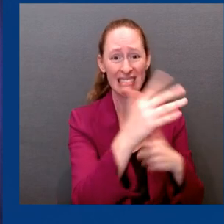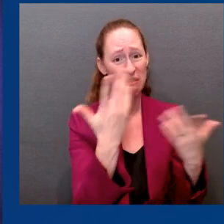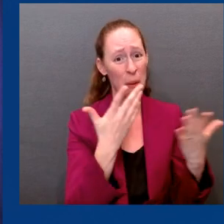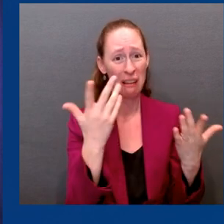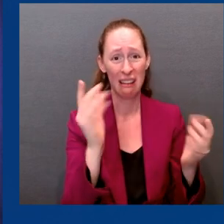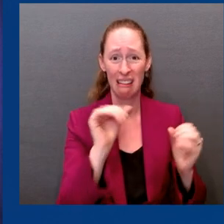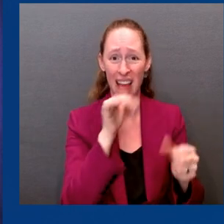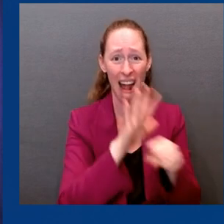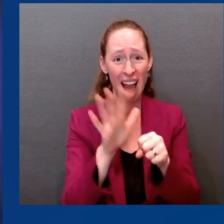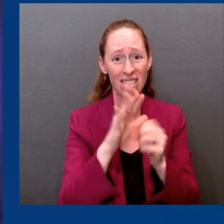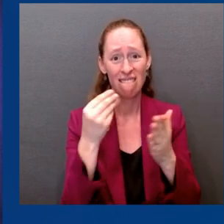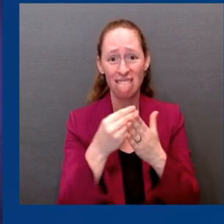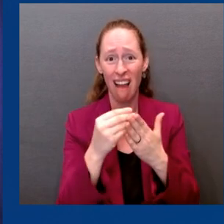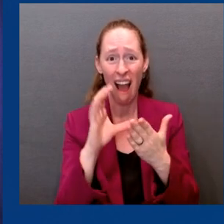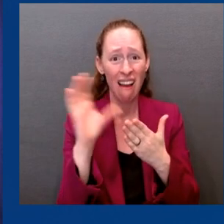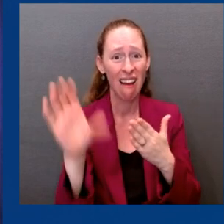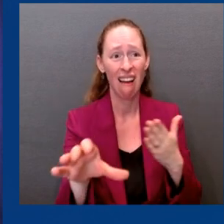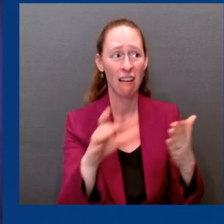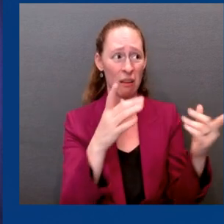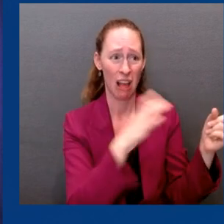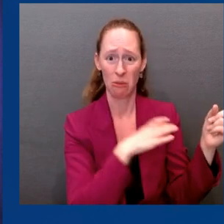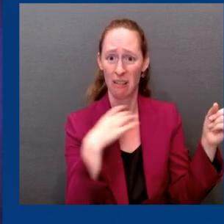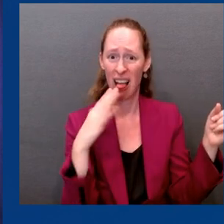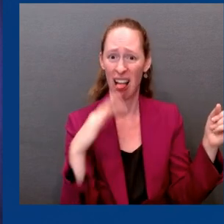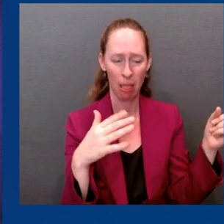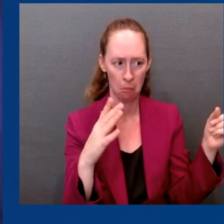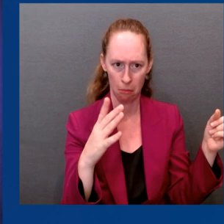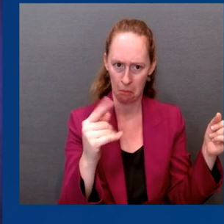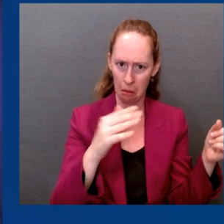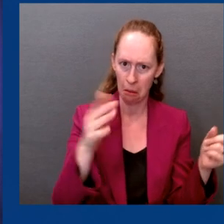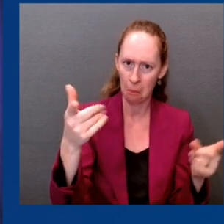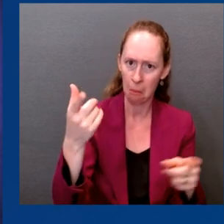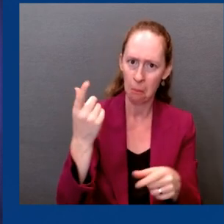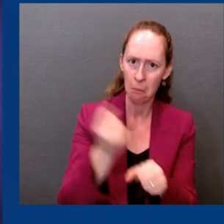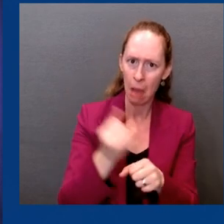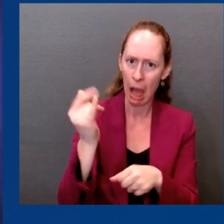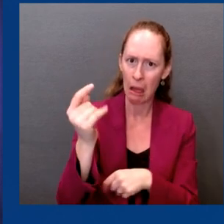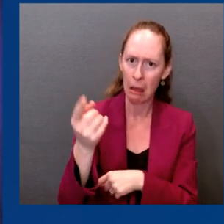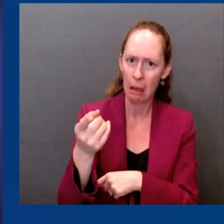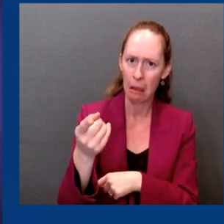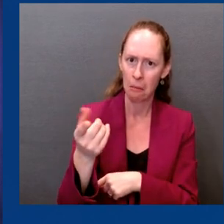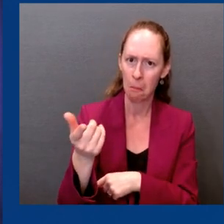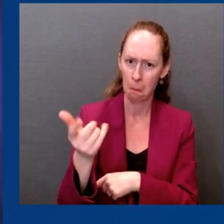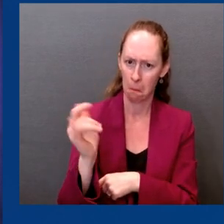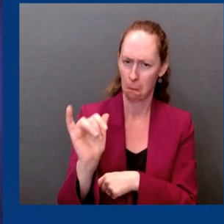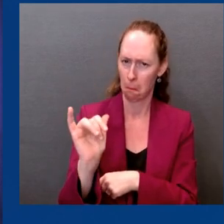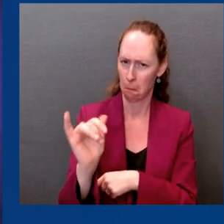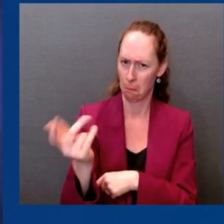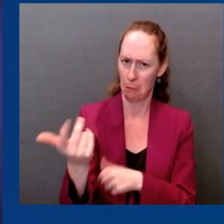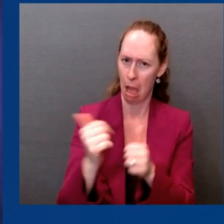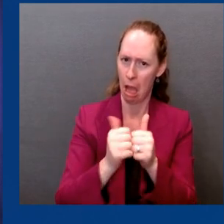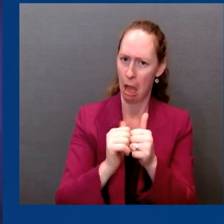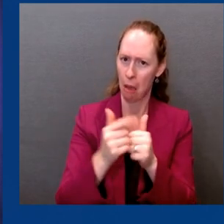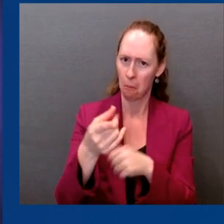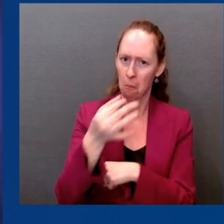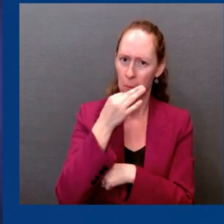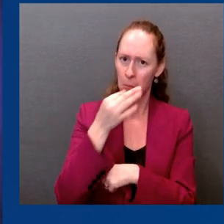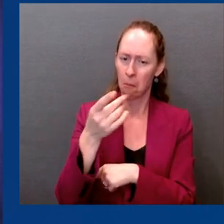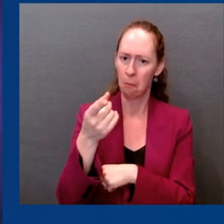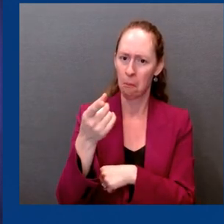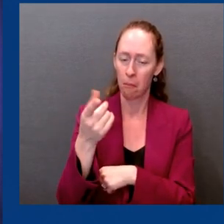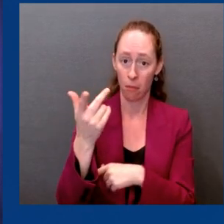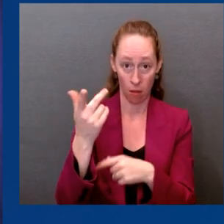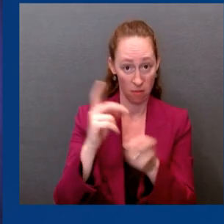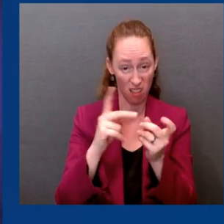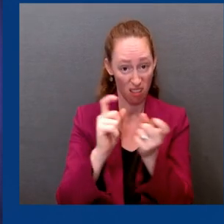available to everyone who's eligible. So can you explain if the calculus has changed there or if people should still be concerned that